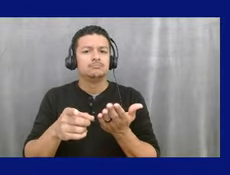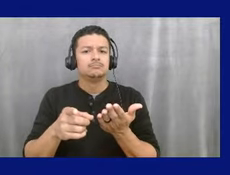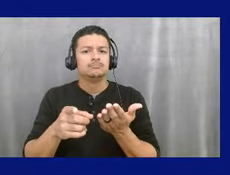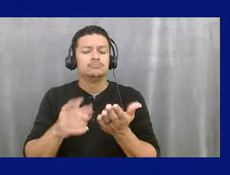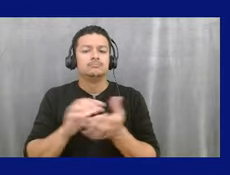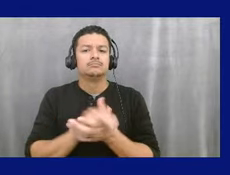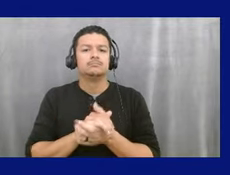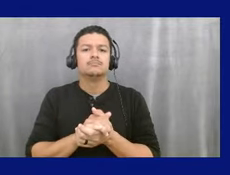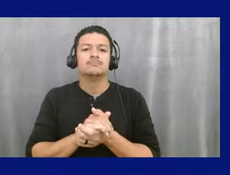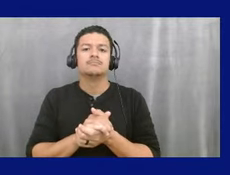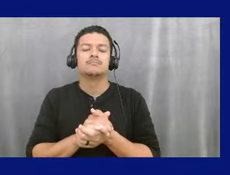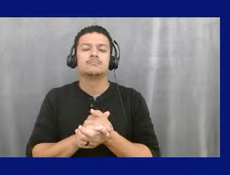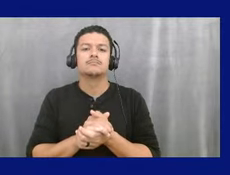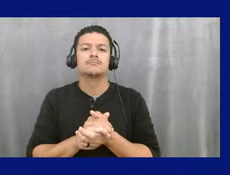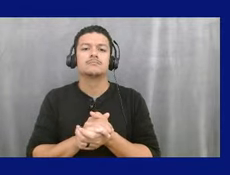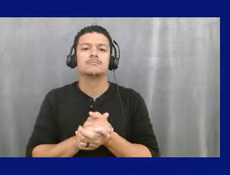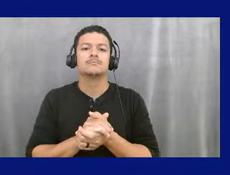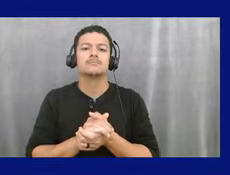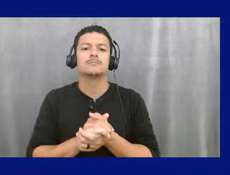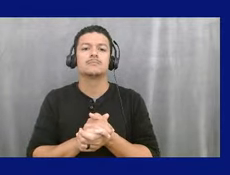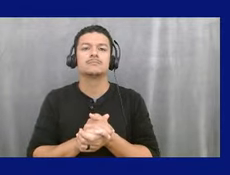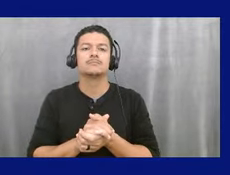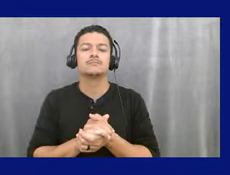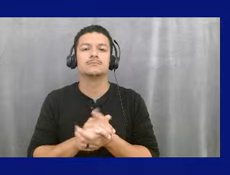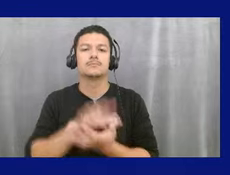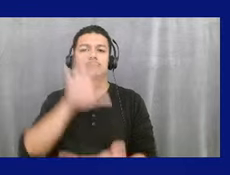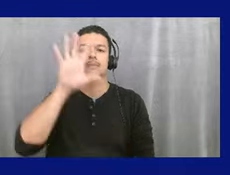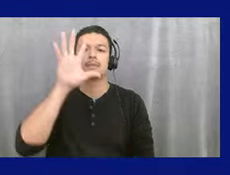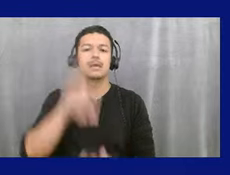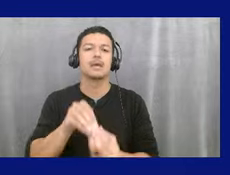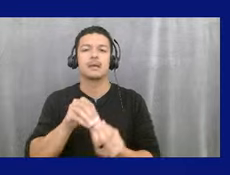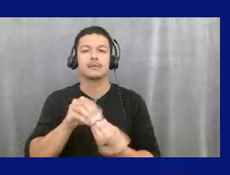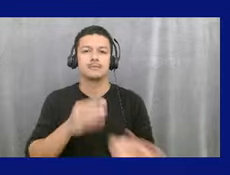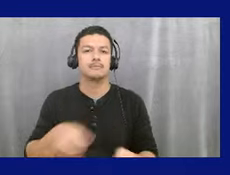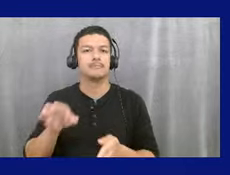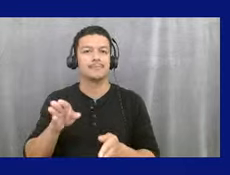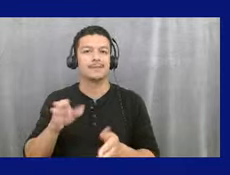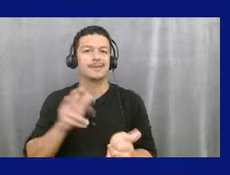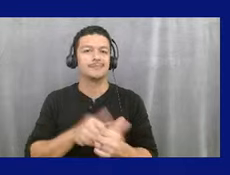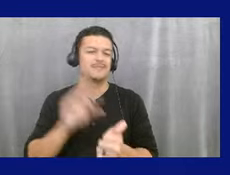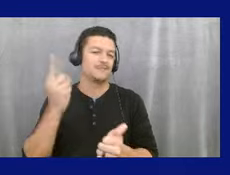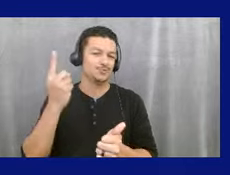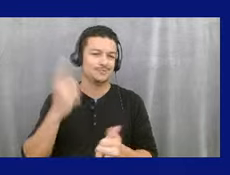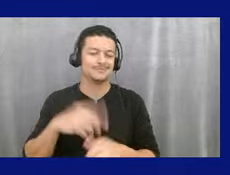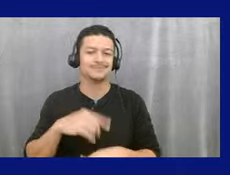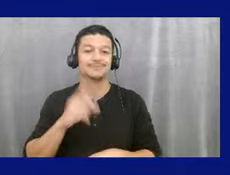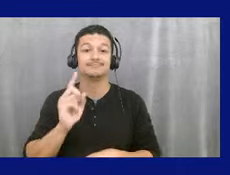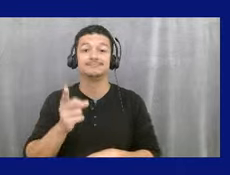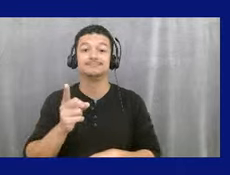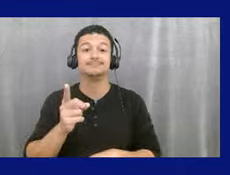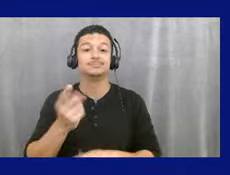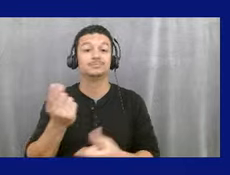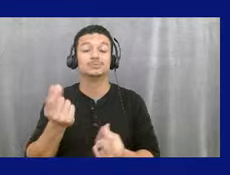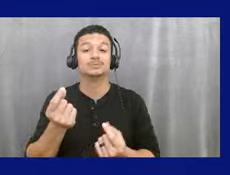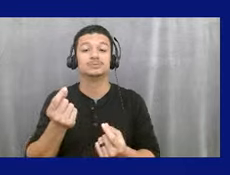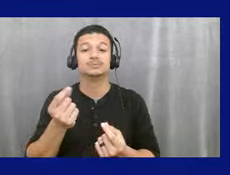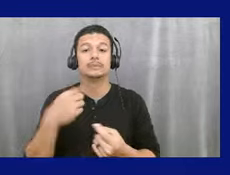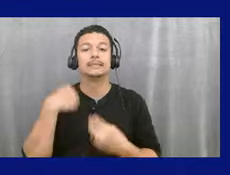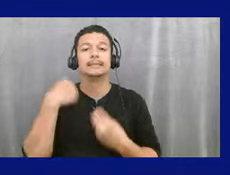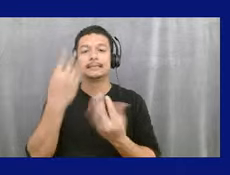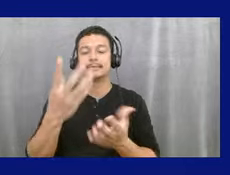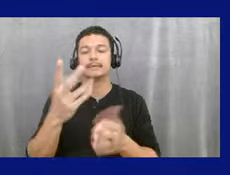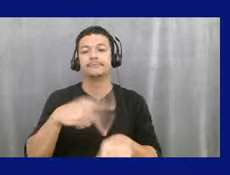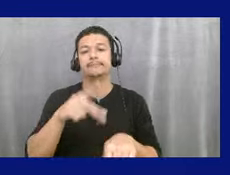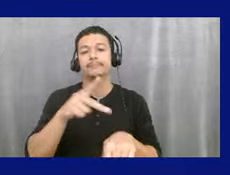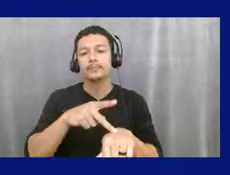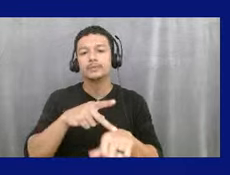so I'd like to go over with, um, comprehensive plan updates. So comprehensive plan is, um, shall provide principles and